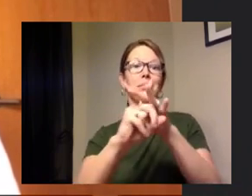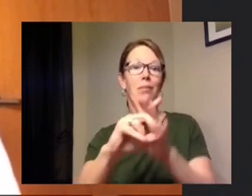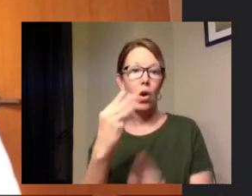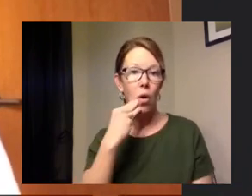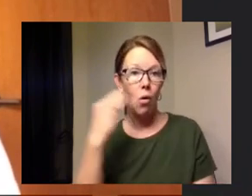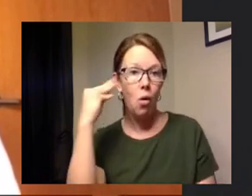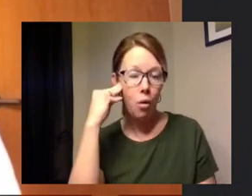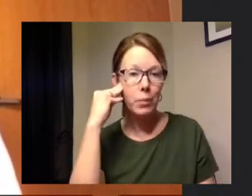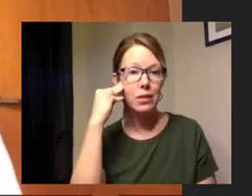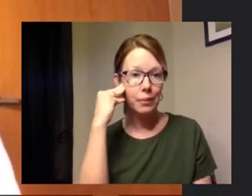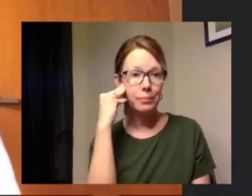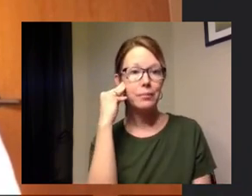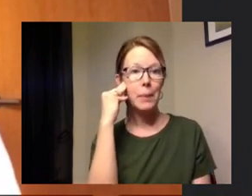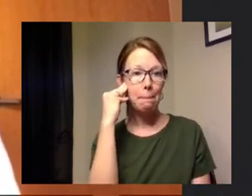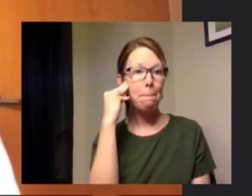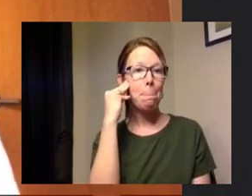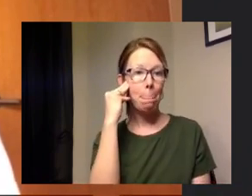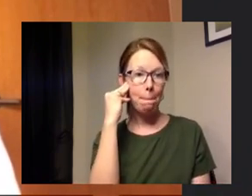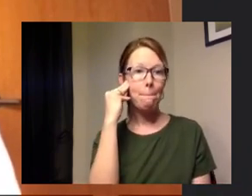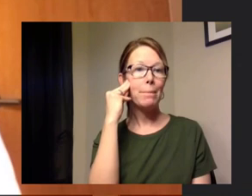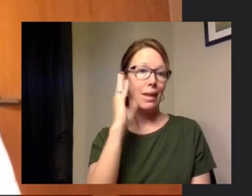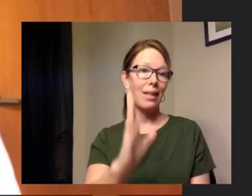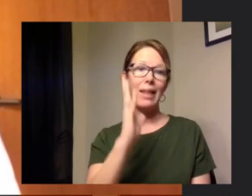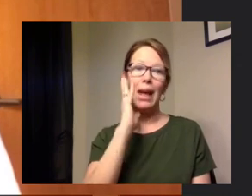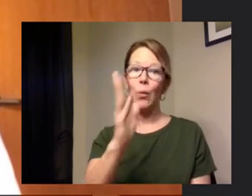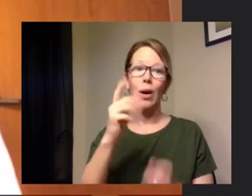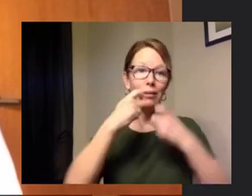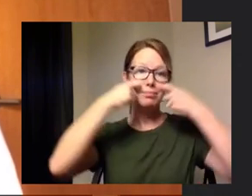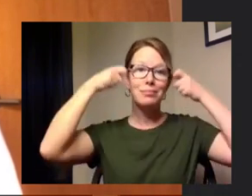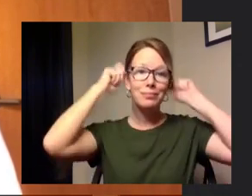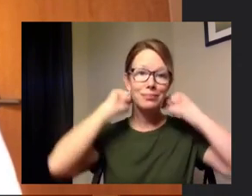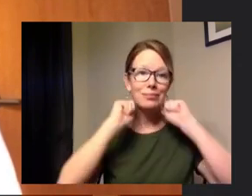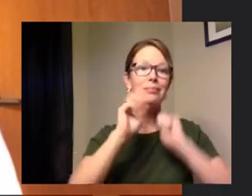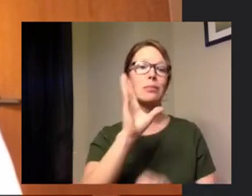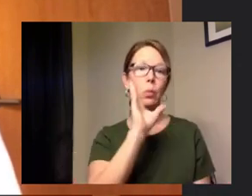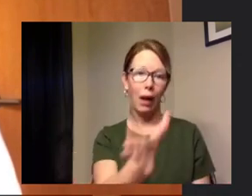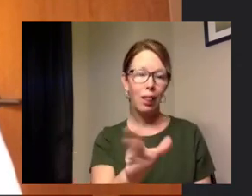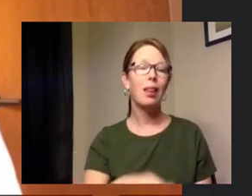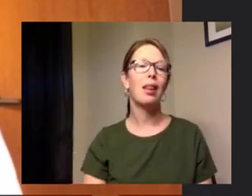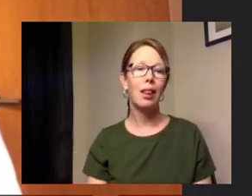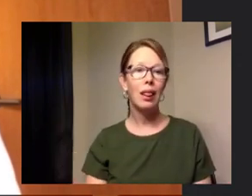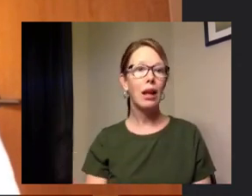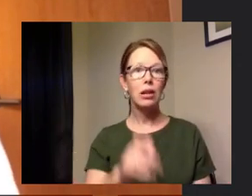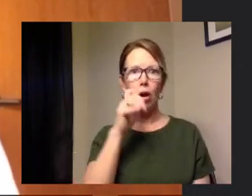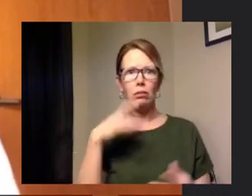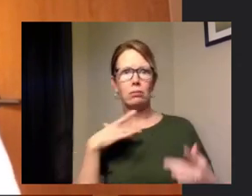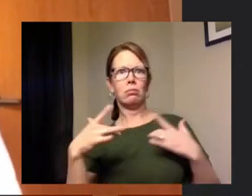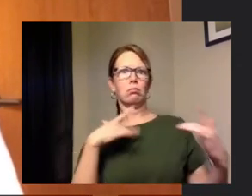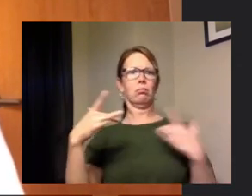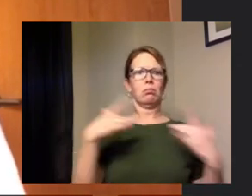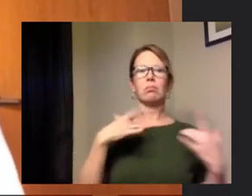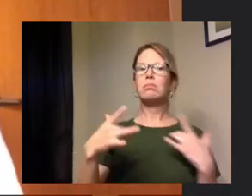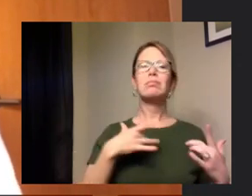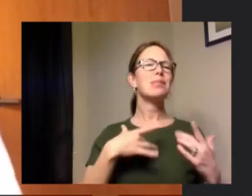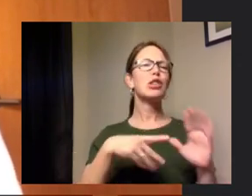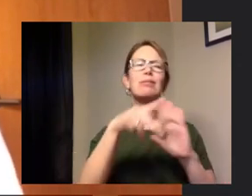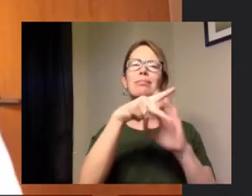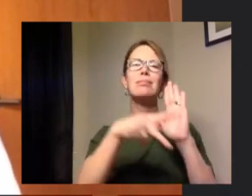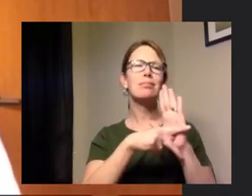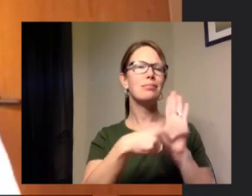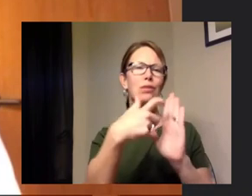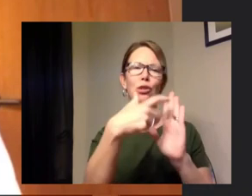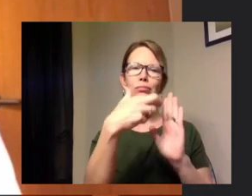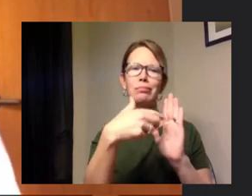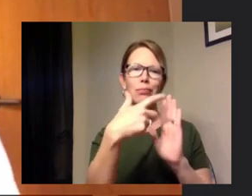um they will be wearing personal protective equipment don't be alarmed it's just a protocol for us to keep